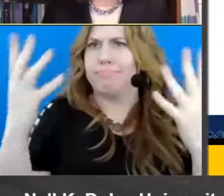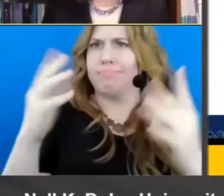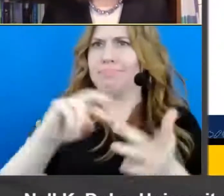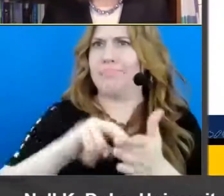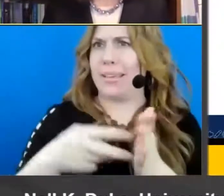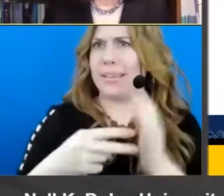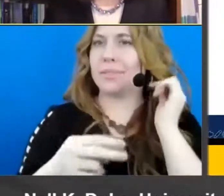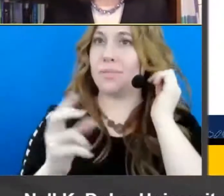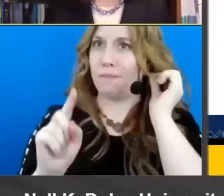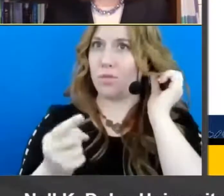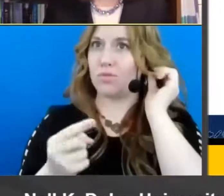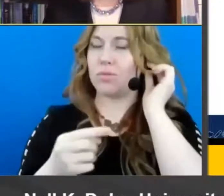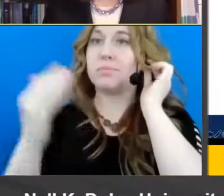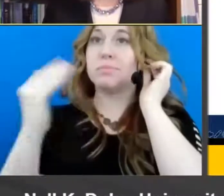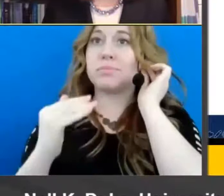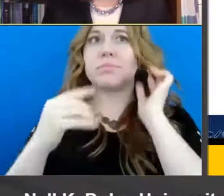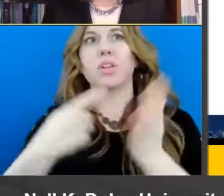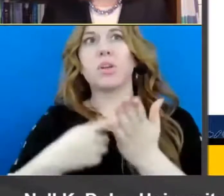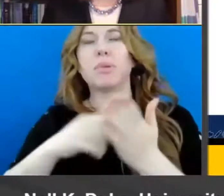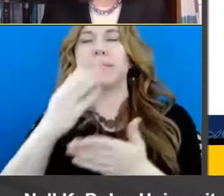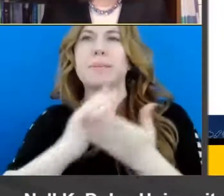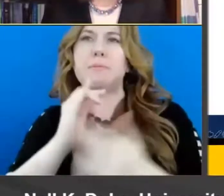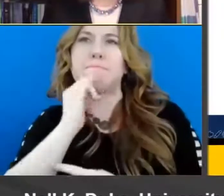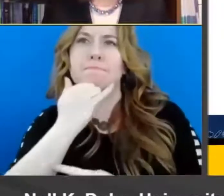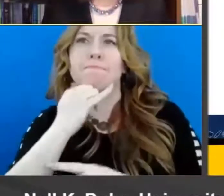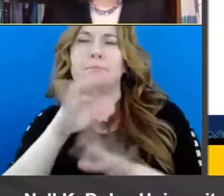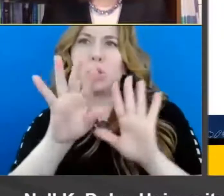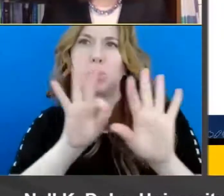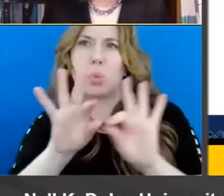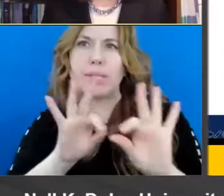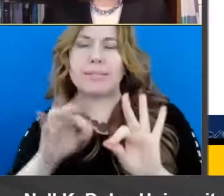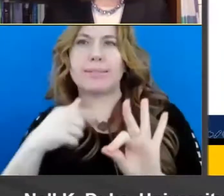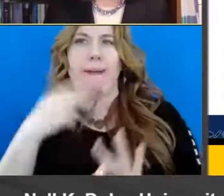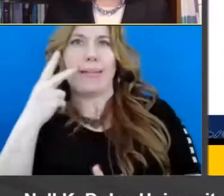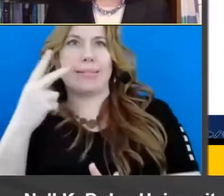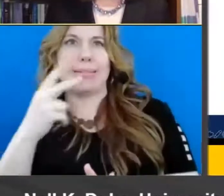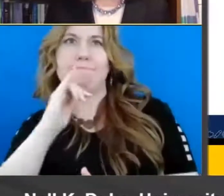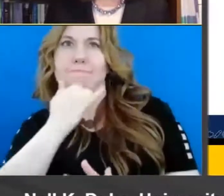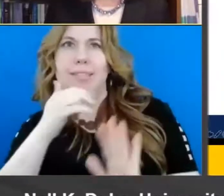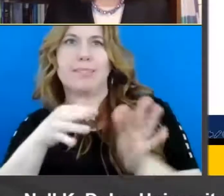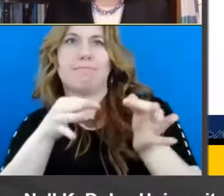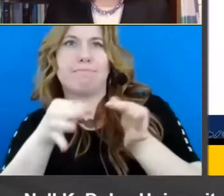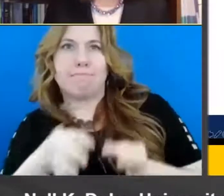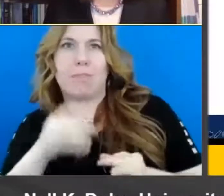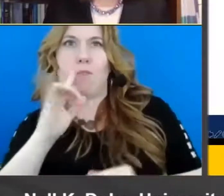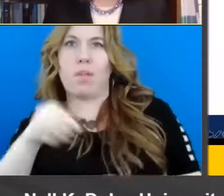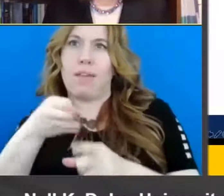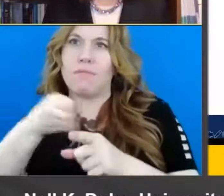And then to talk about some of the false choices and mischaracterizations that I see in the area of comprehension instruction.